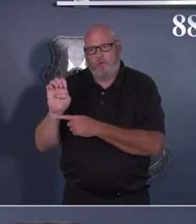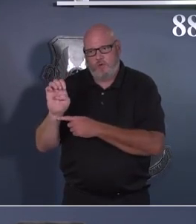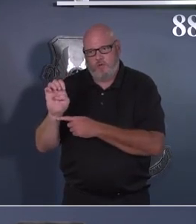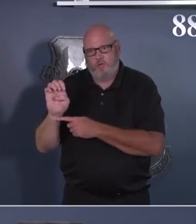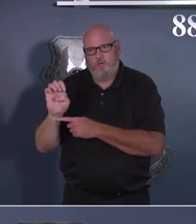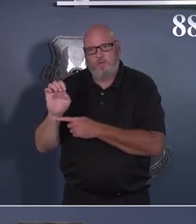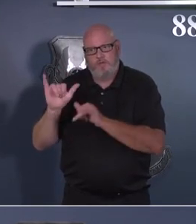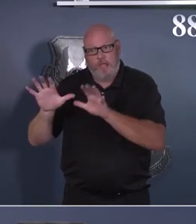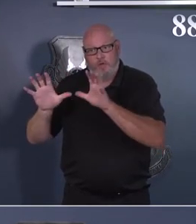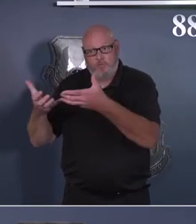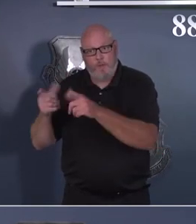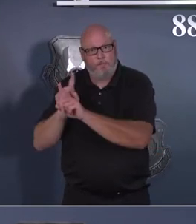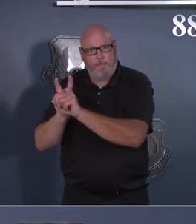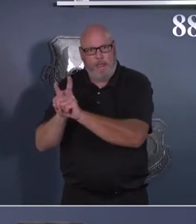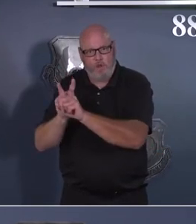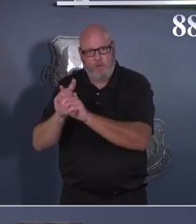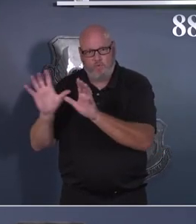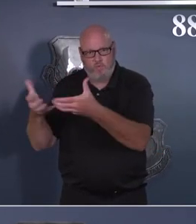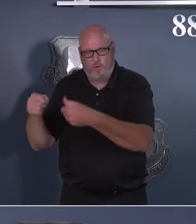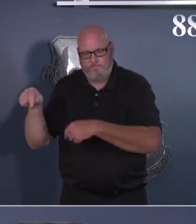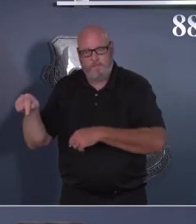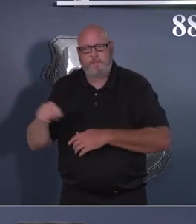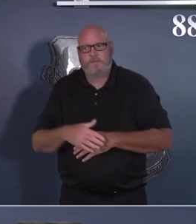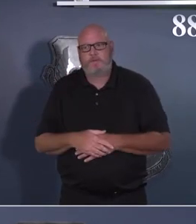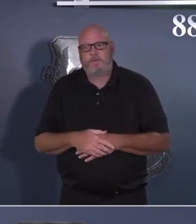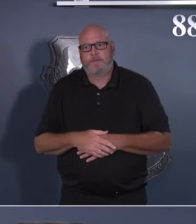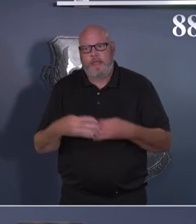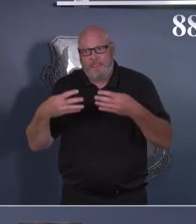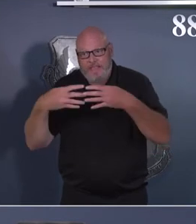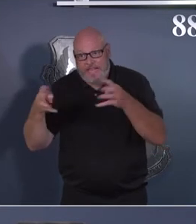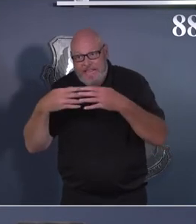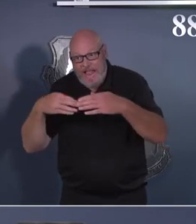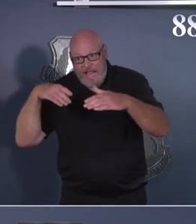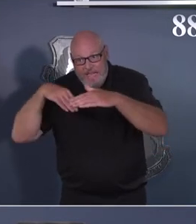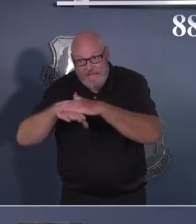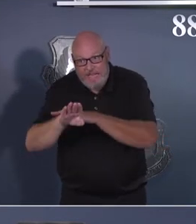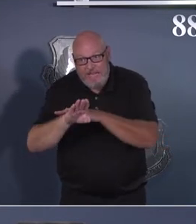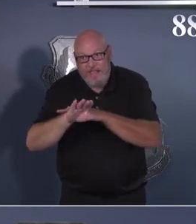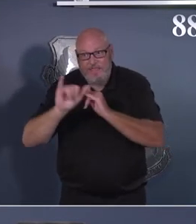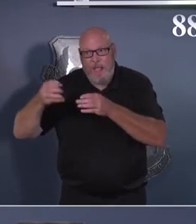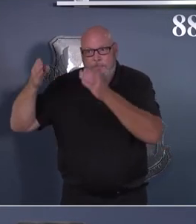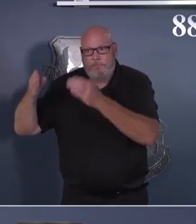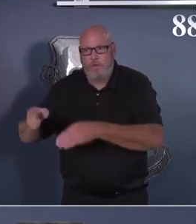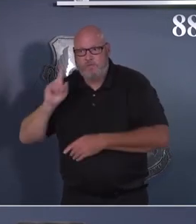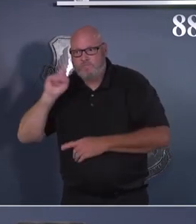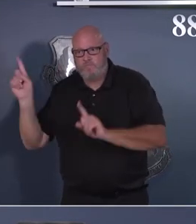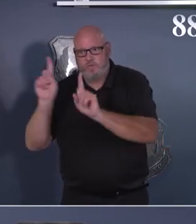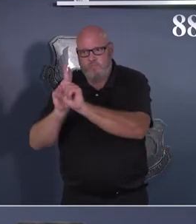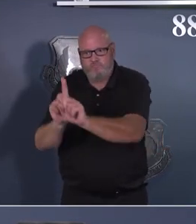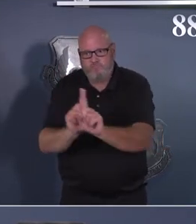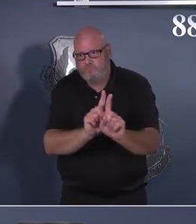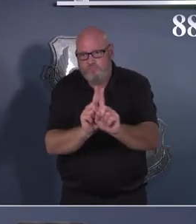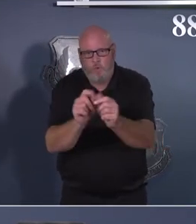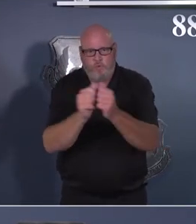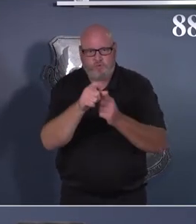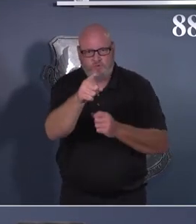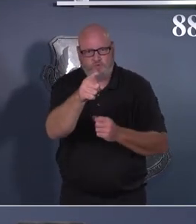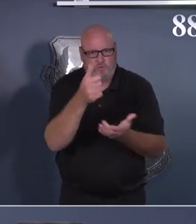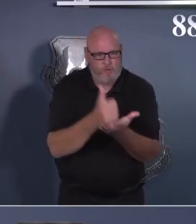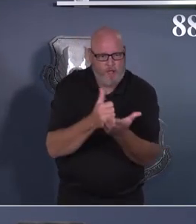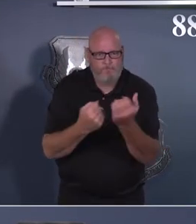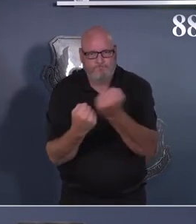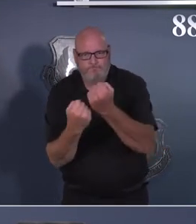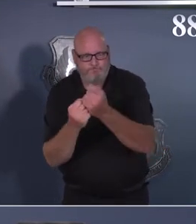And while the transmission rate of infection is low for this interaction, out of an abundance of caution and the peace of mind of many, we will be